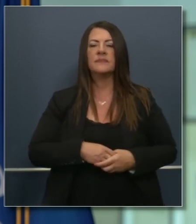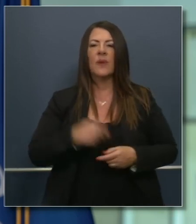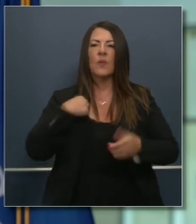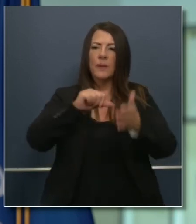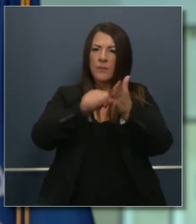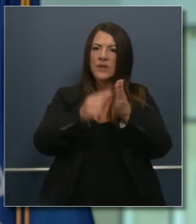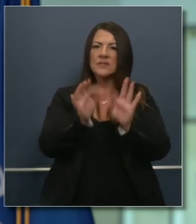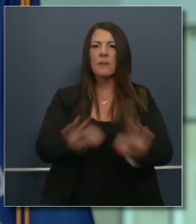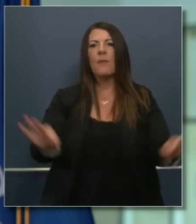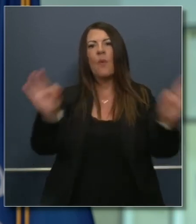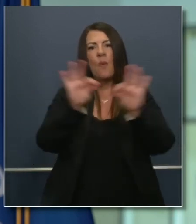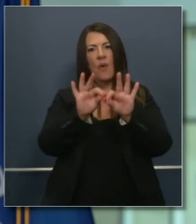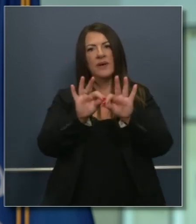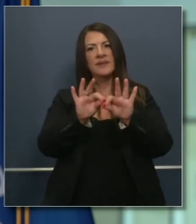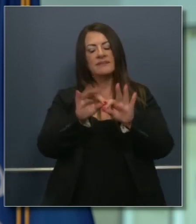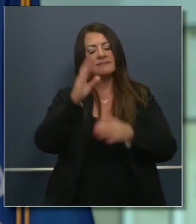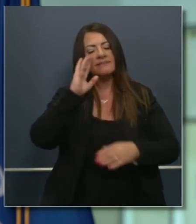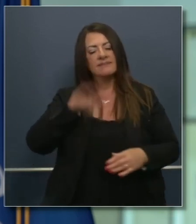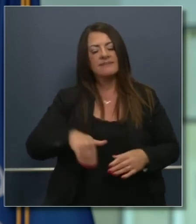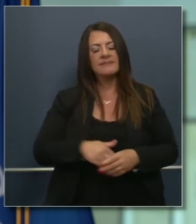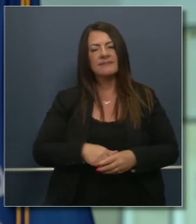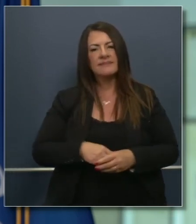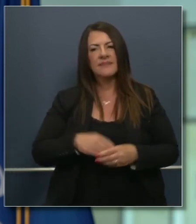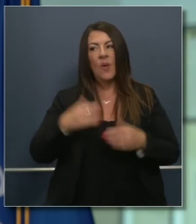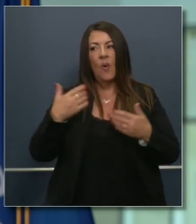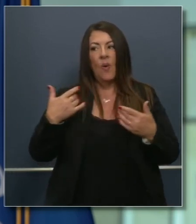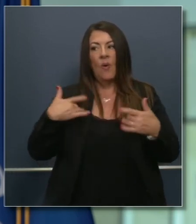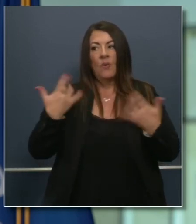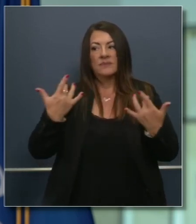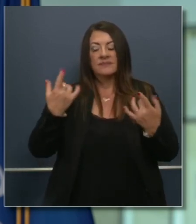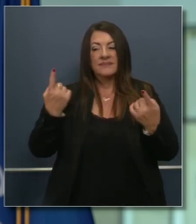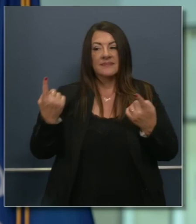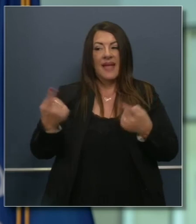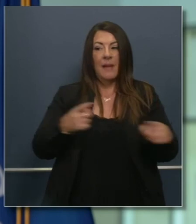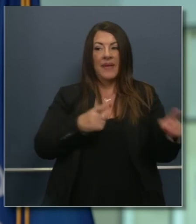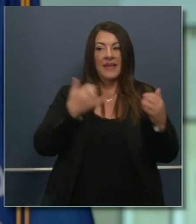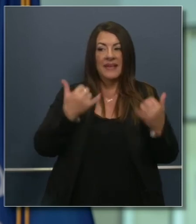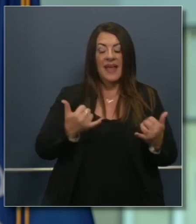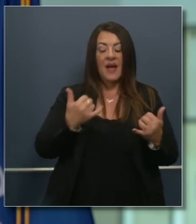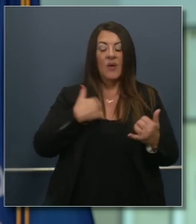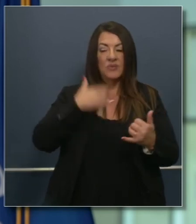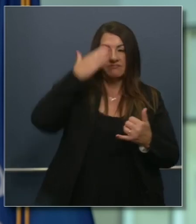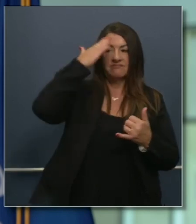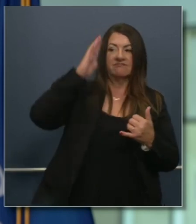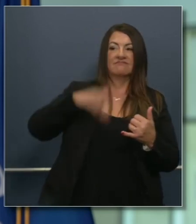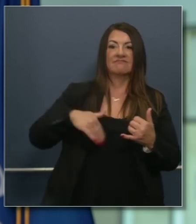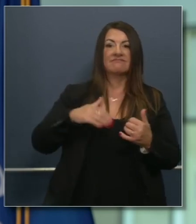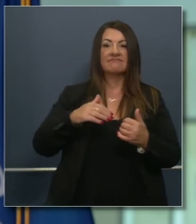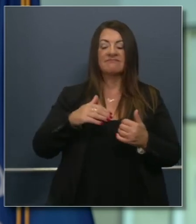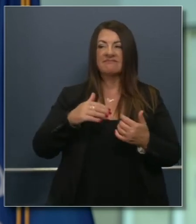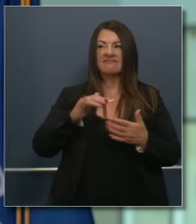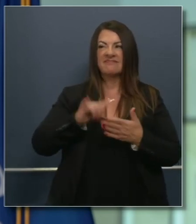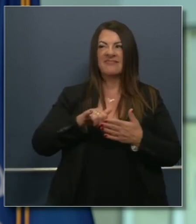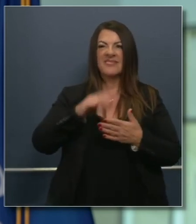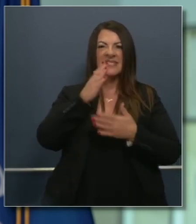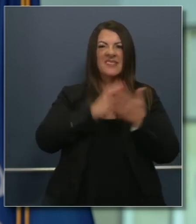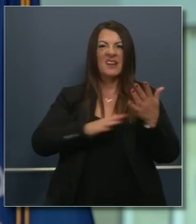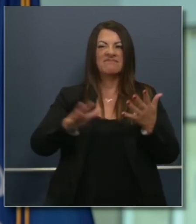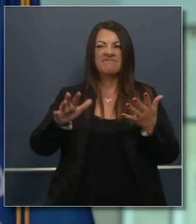that now appears to have been with what has happened with some of what I would describe almost as vandalism